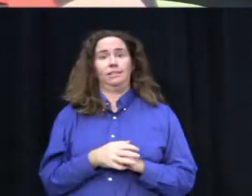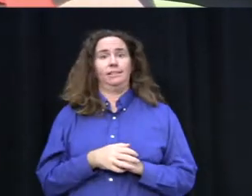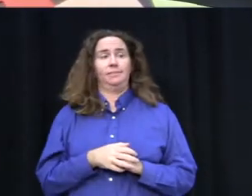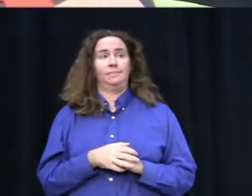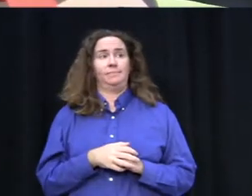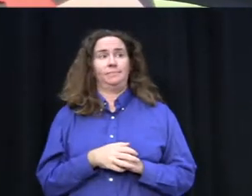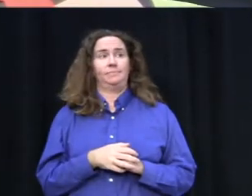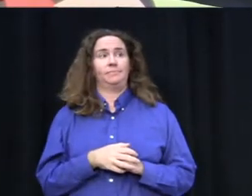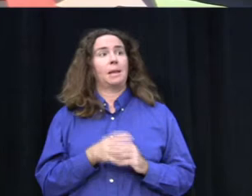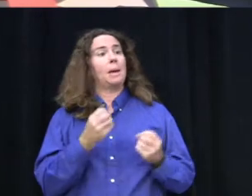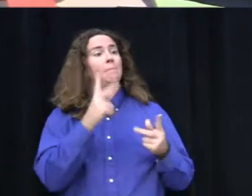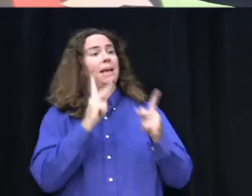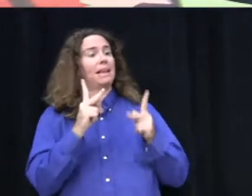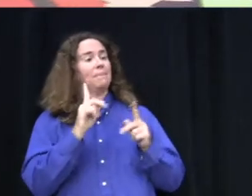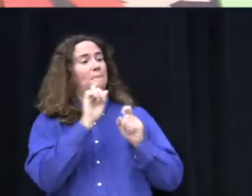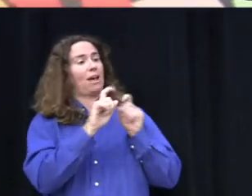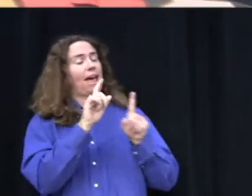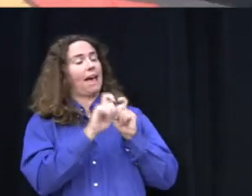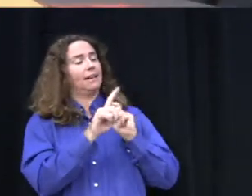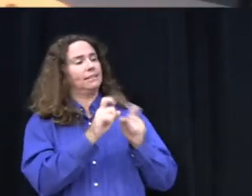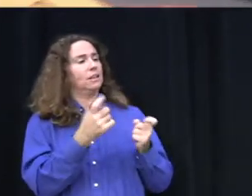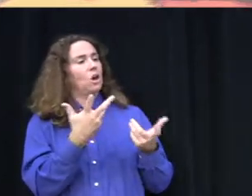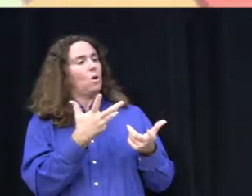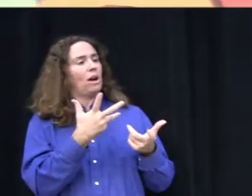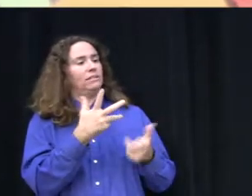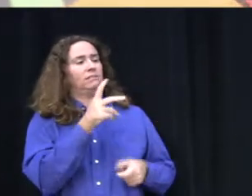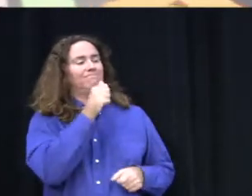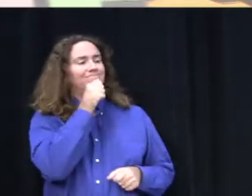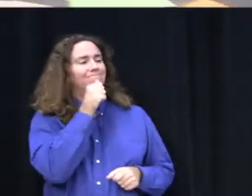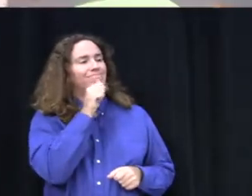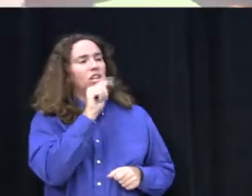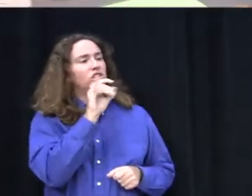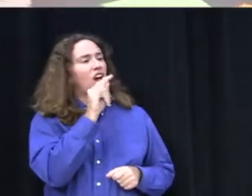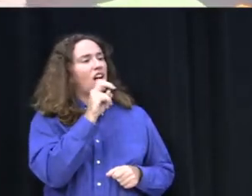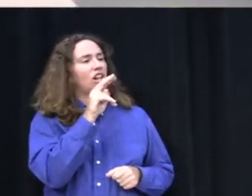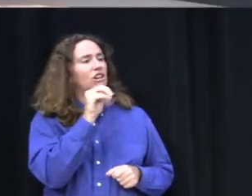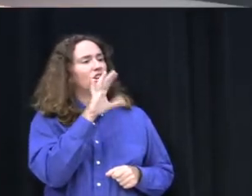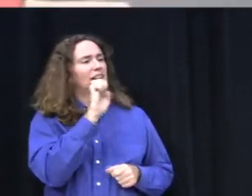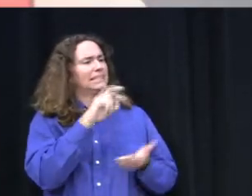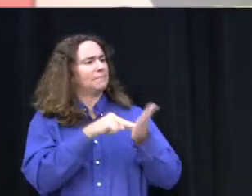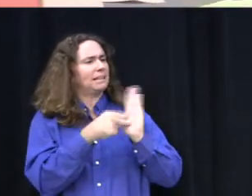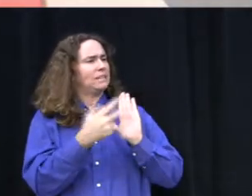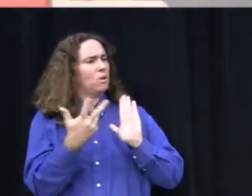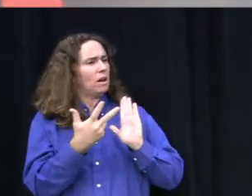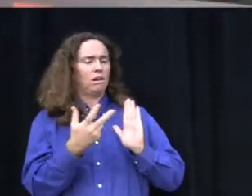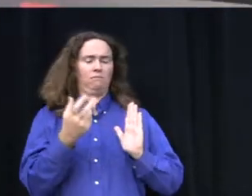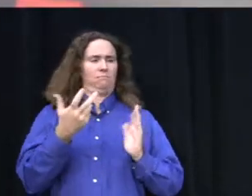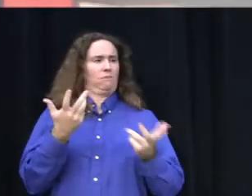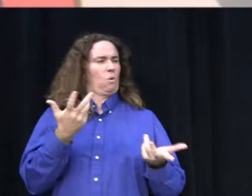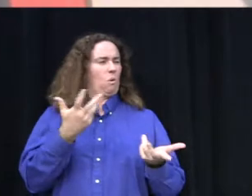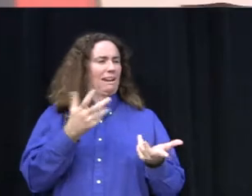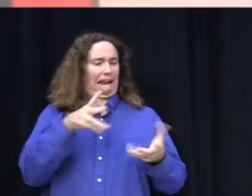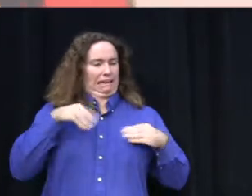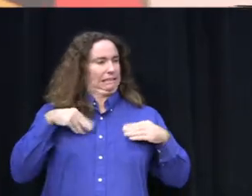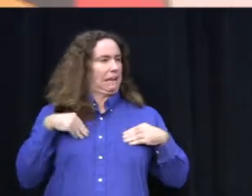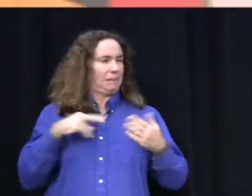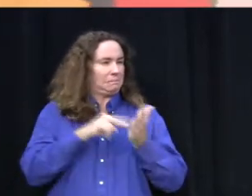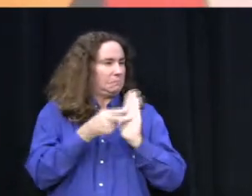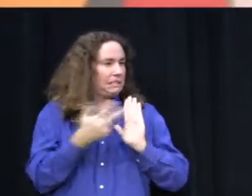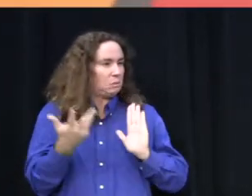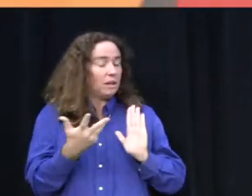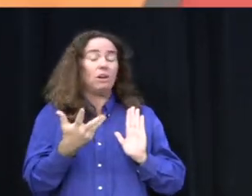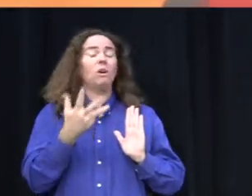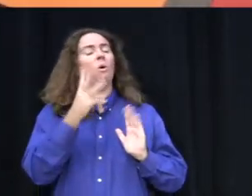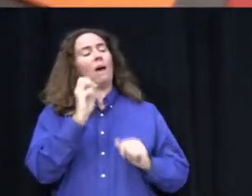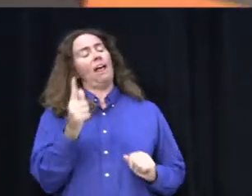A lot of people ask what tolerance and acceptance is or what it means. Well,